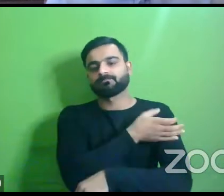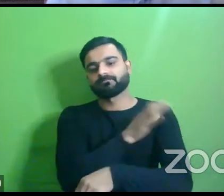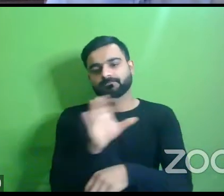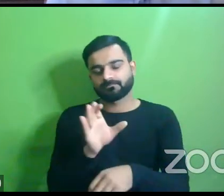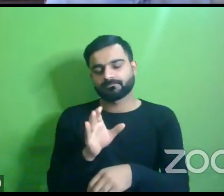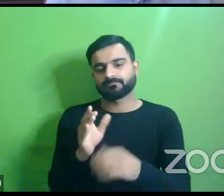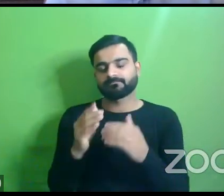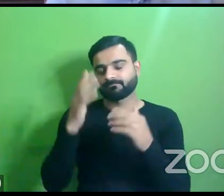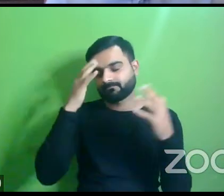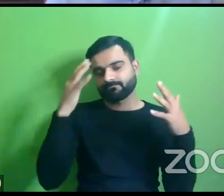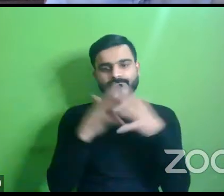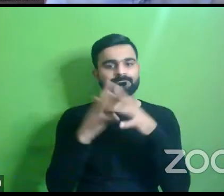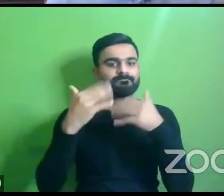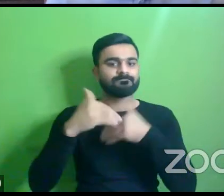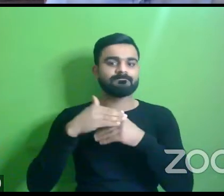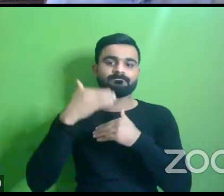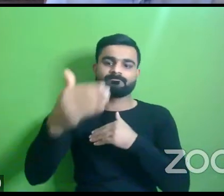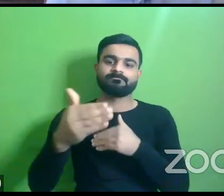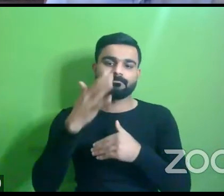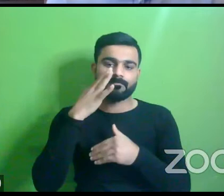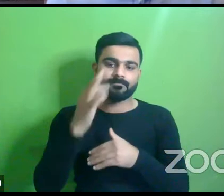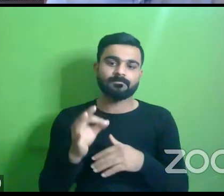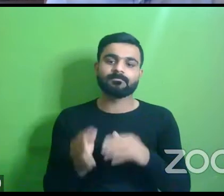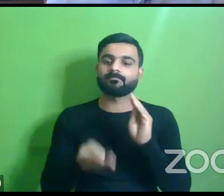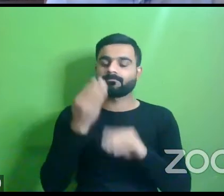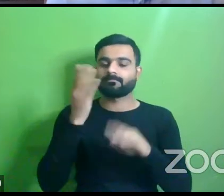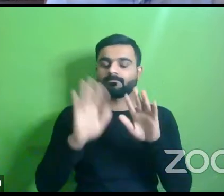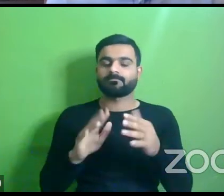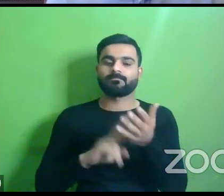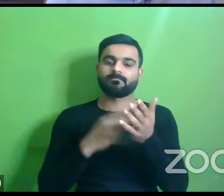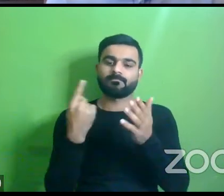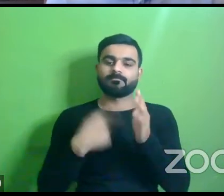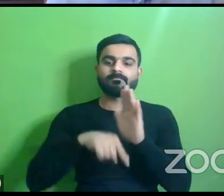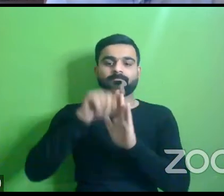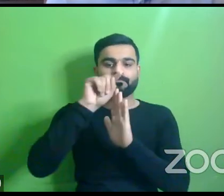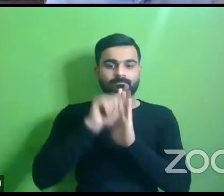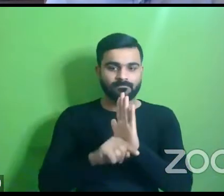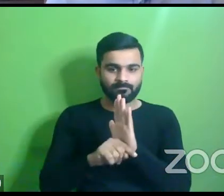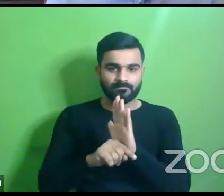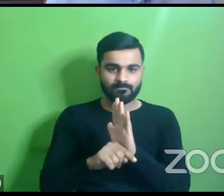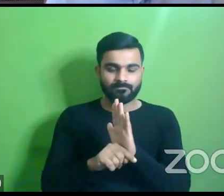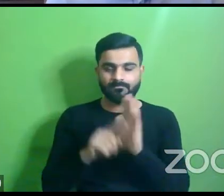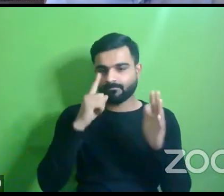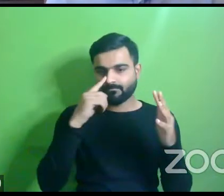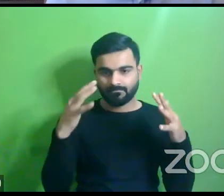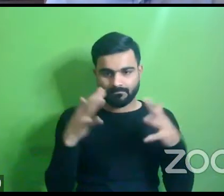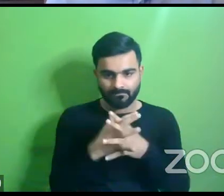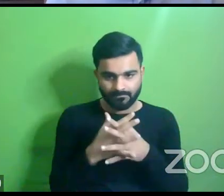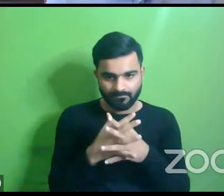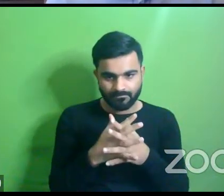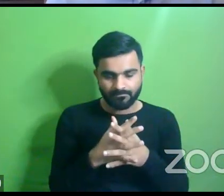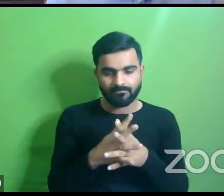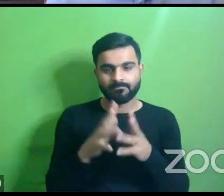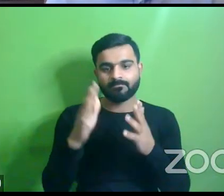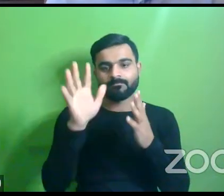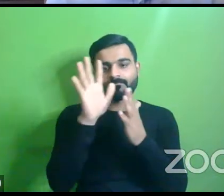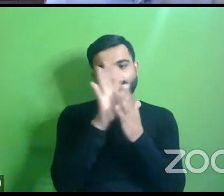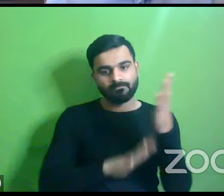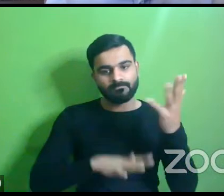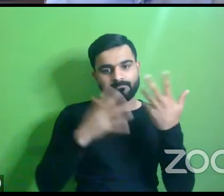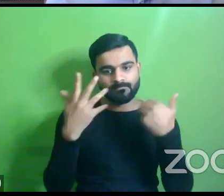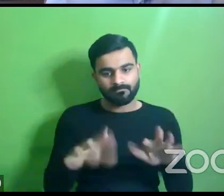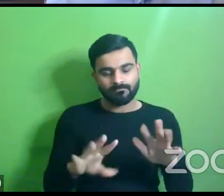stress upon uh more specifically we have a national policy for women uh the draft of which has been in